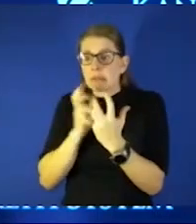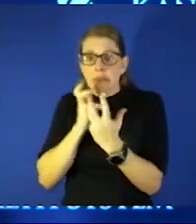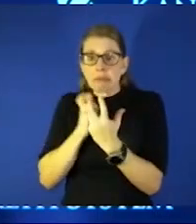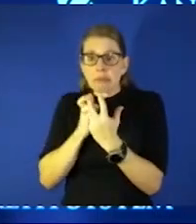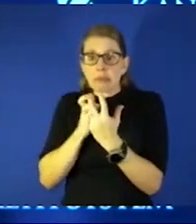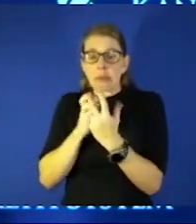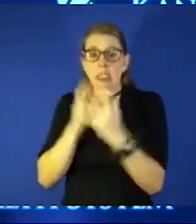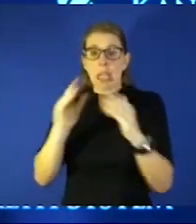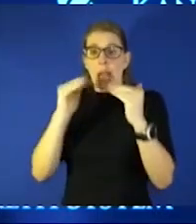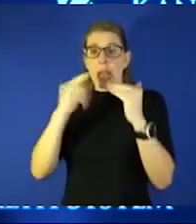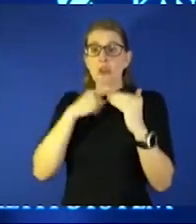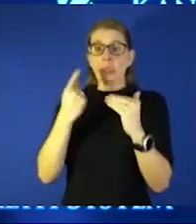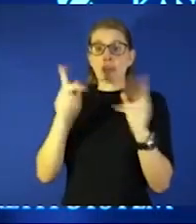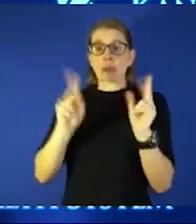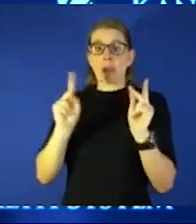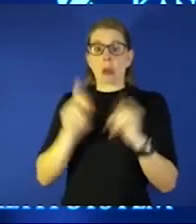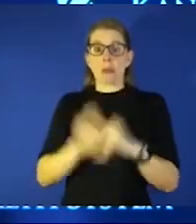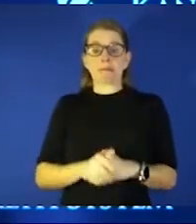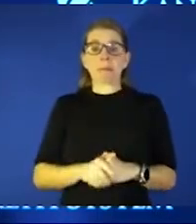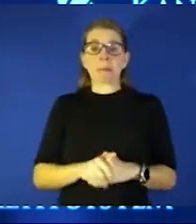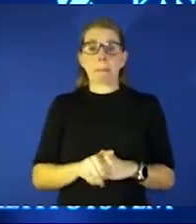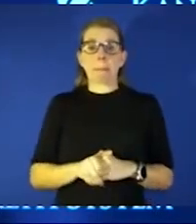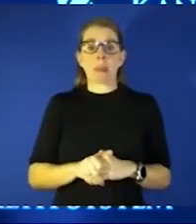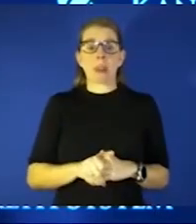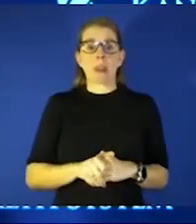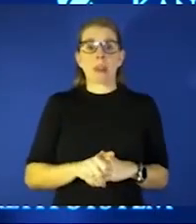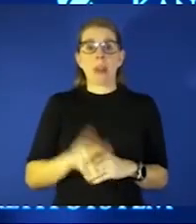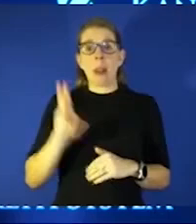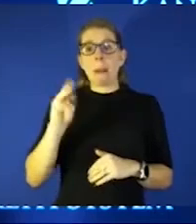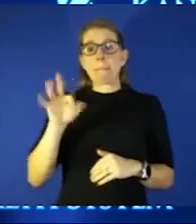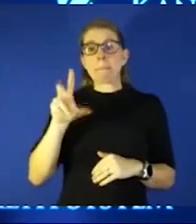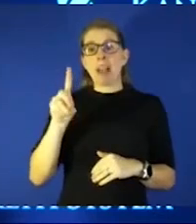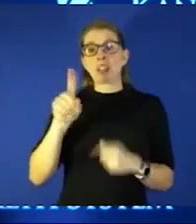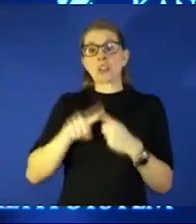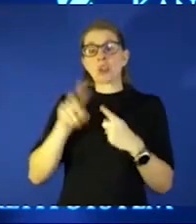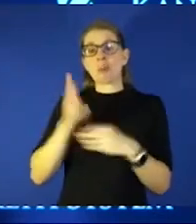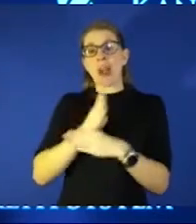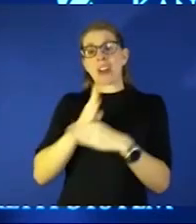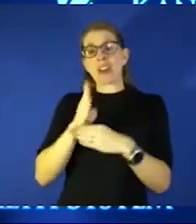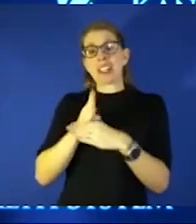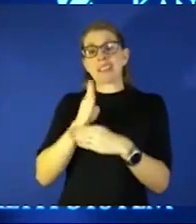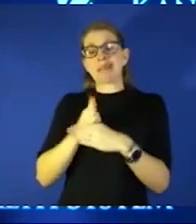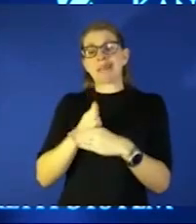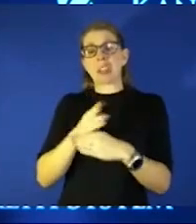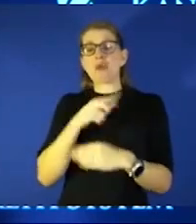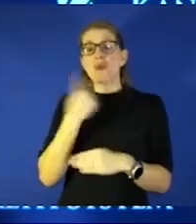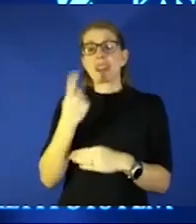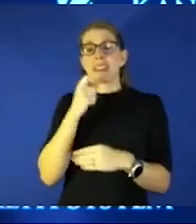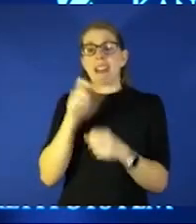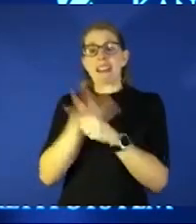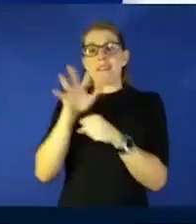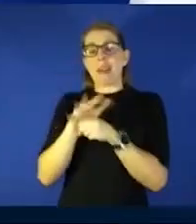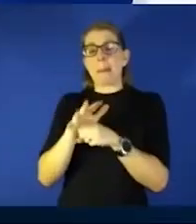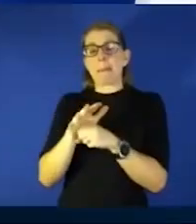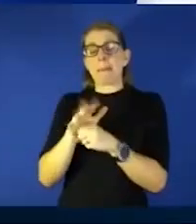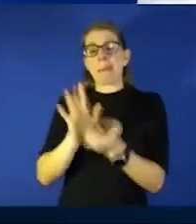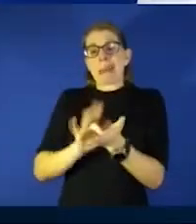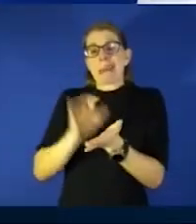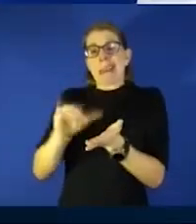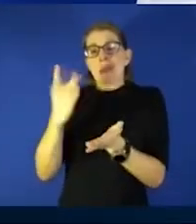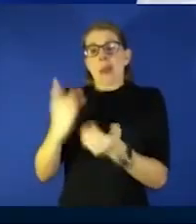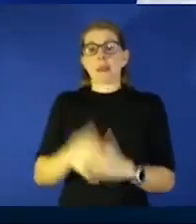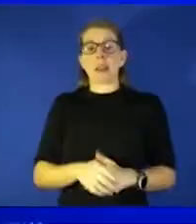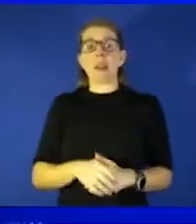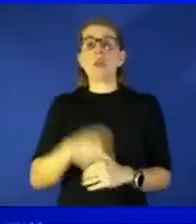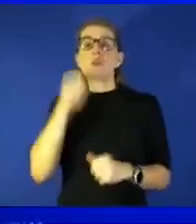risk individuals and that to mild or moderate risk individuals and the reason is there's simply not enough drug right if you remember the data showed